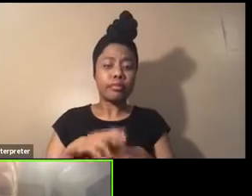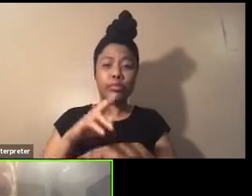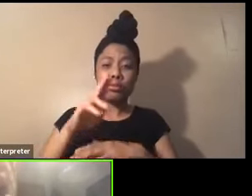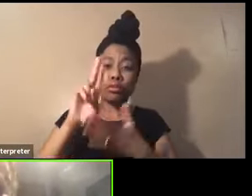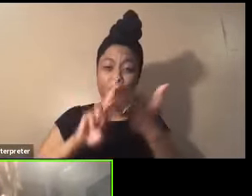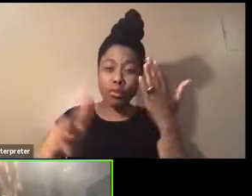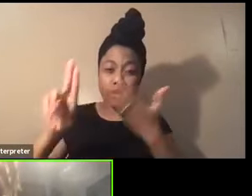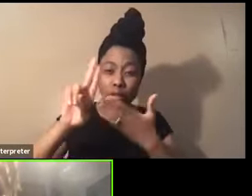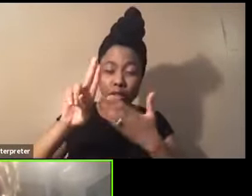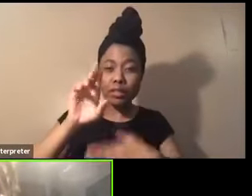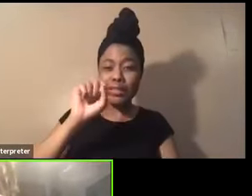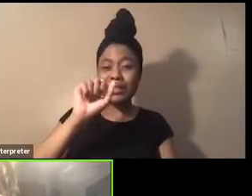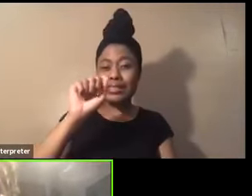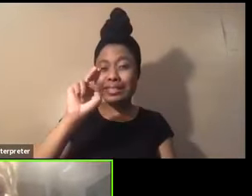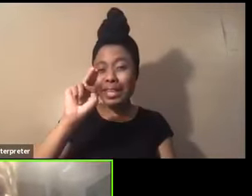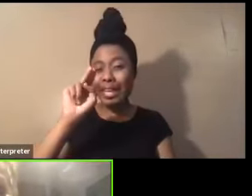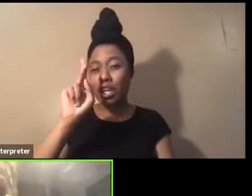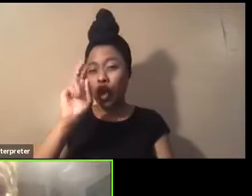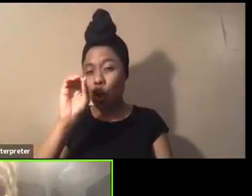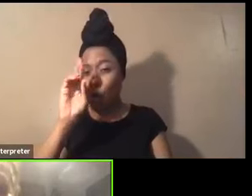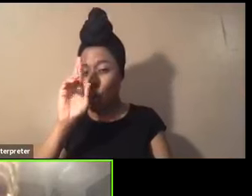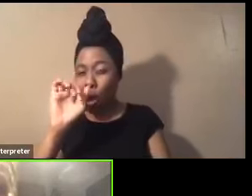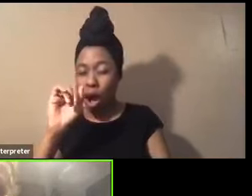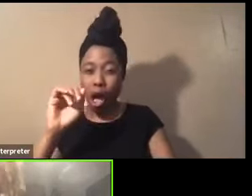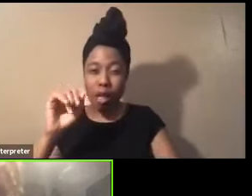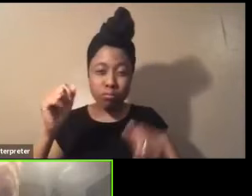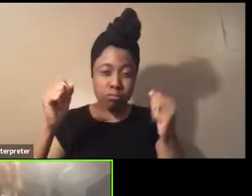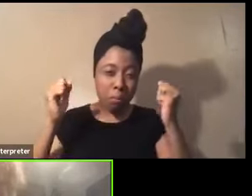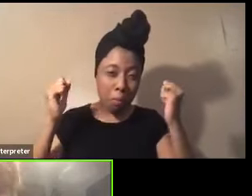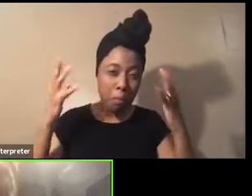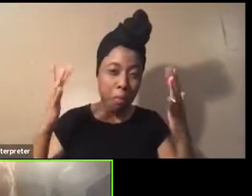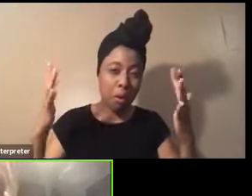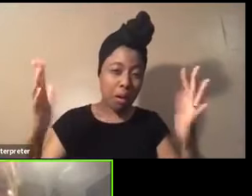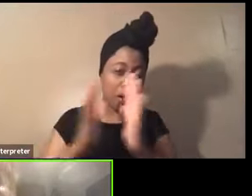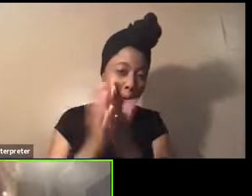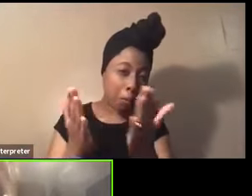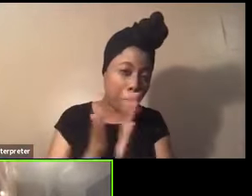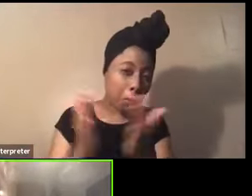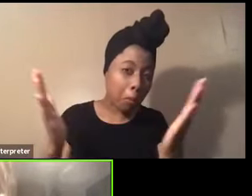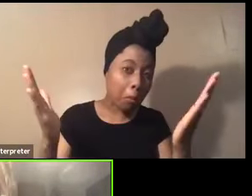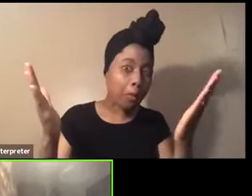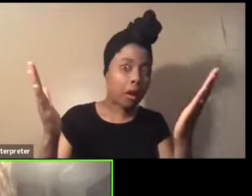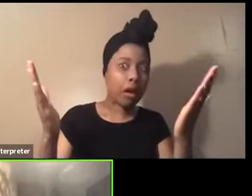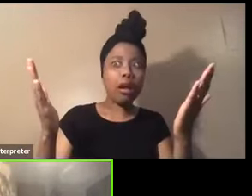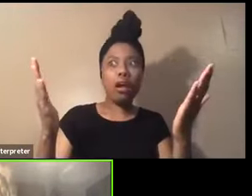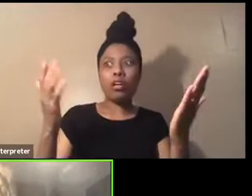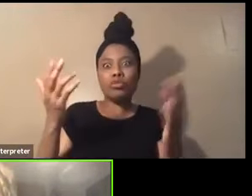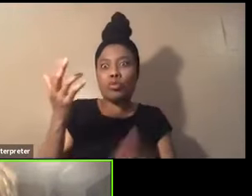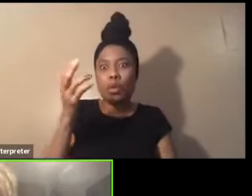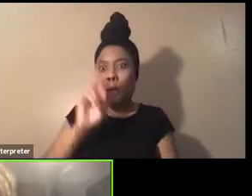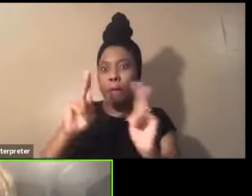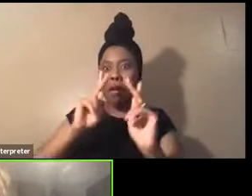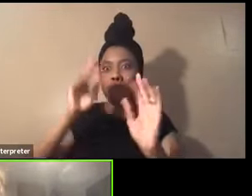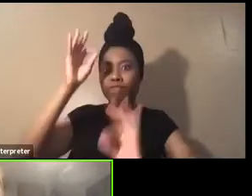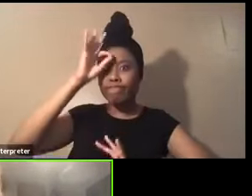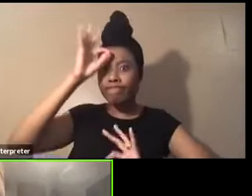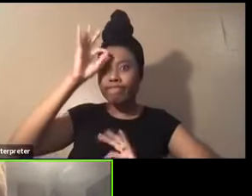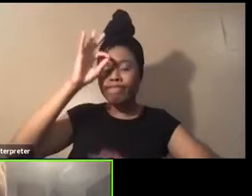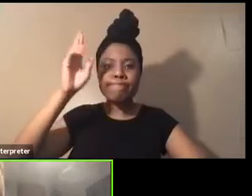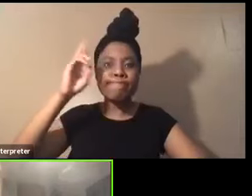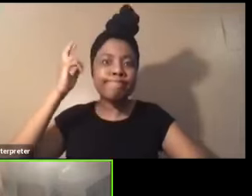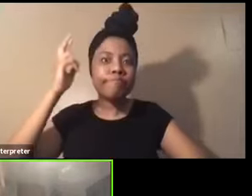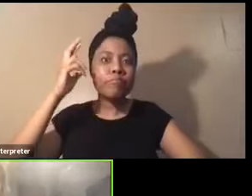St. Correy. I mean, it was full of these books that people don't even realize these, uh, these, that were